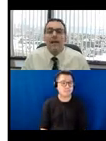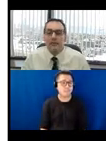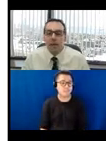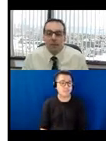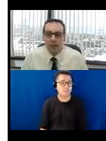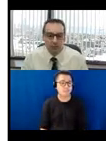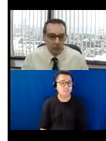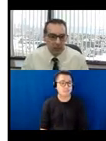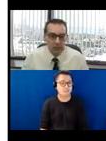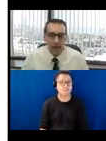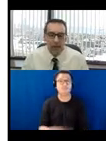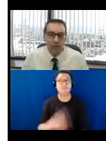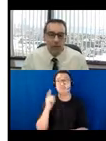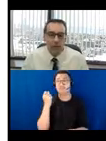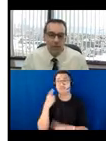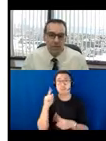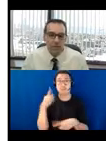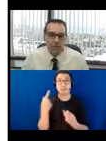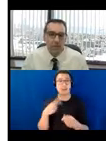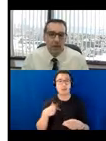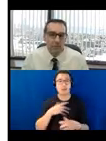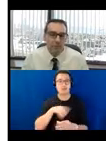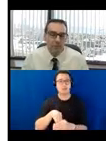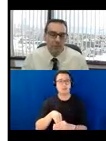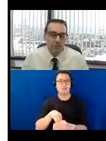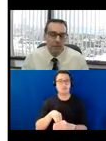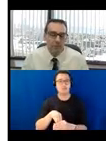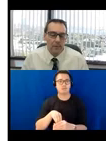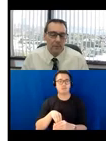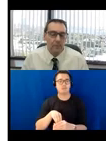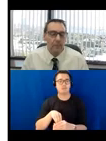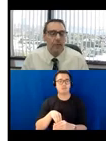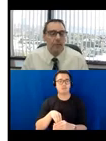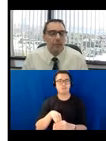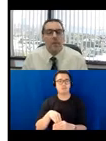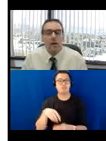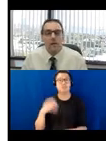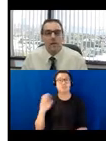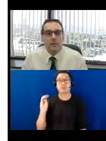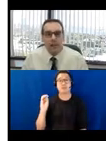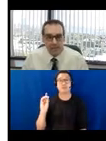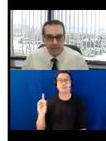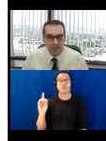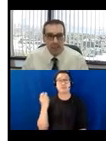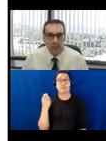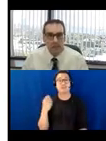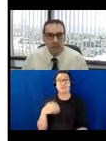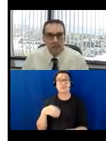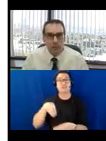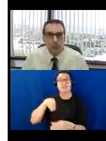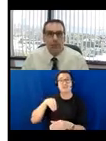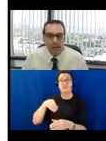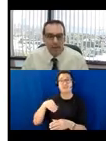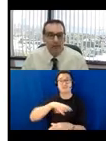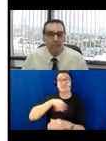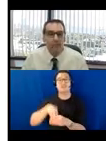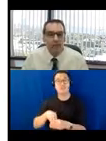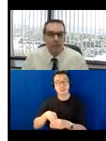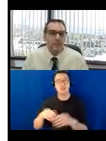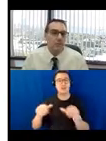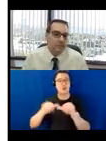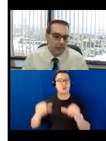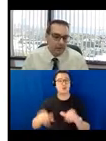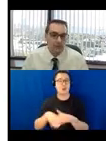I have not played a role in that. I know as a member, with MOD being a member of the Architectural Access Board, we have